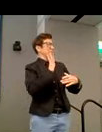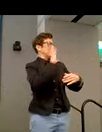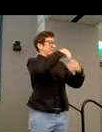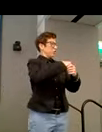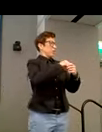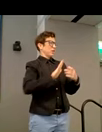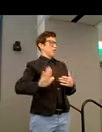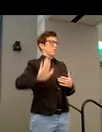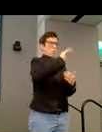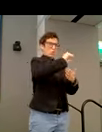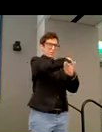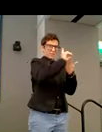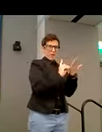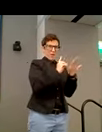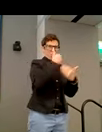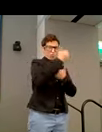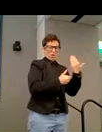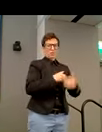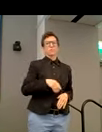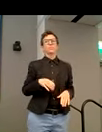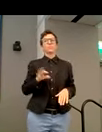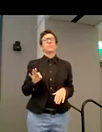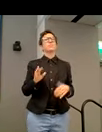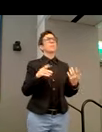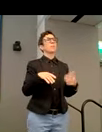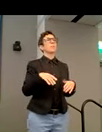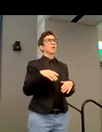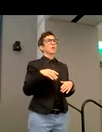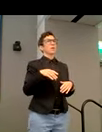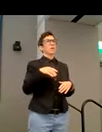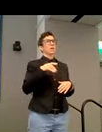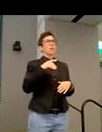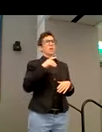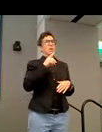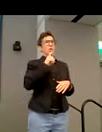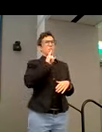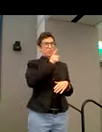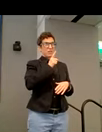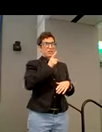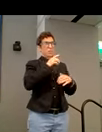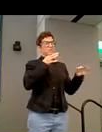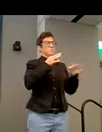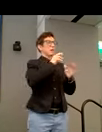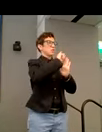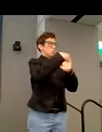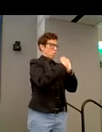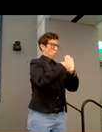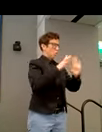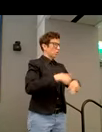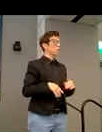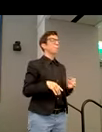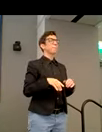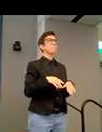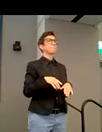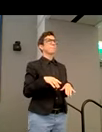And I think the way I'll explain this is to explain the role of the central accessibility team at Zoom. And I think I'll